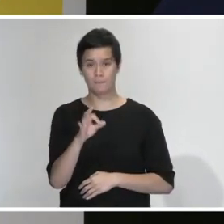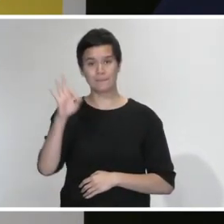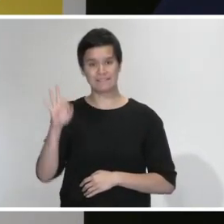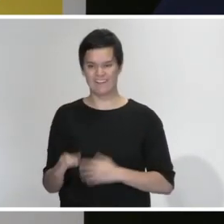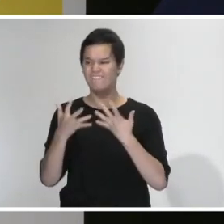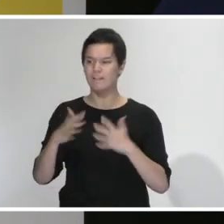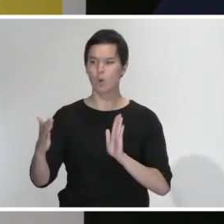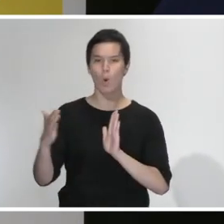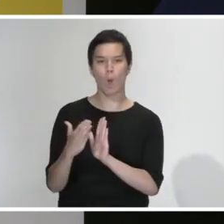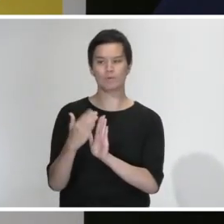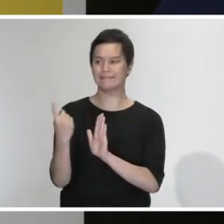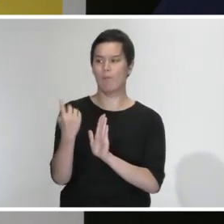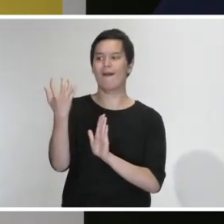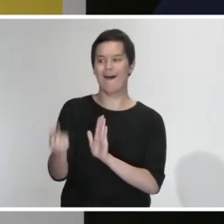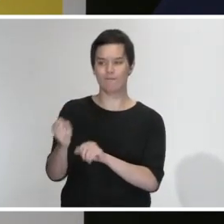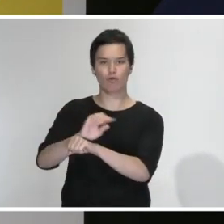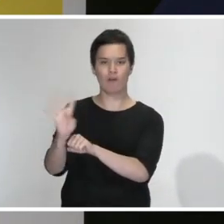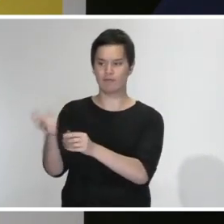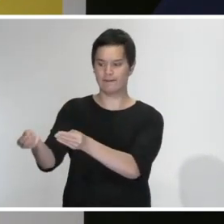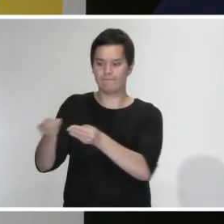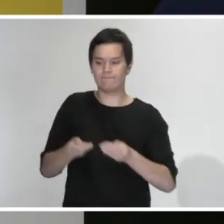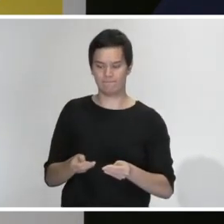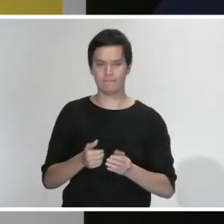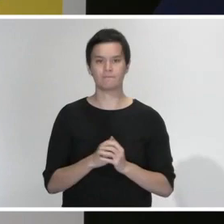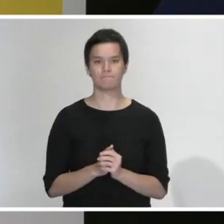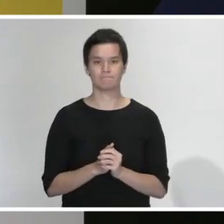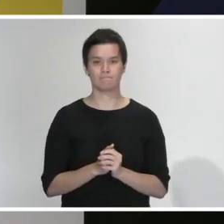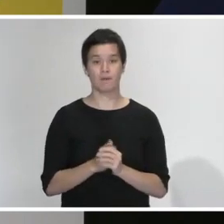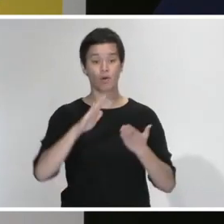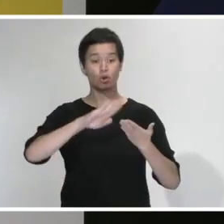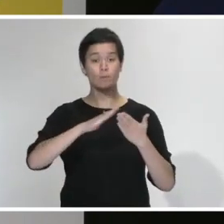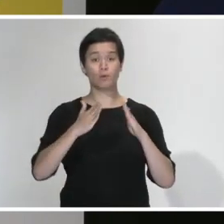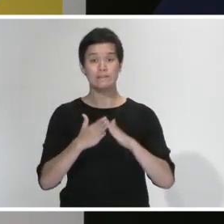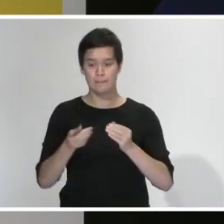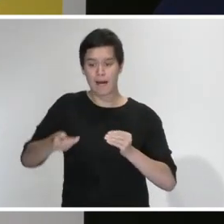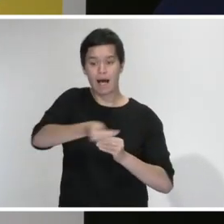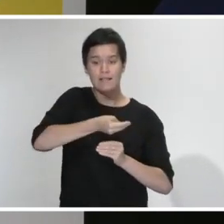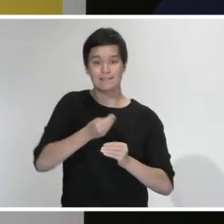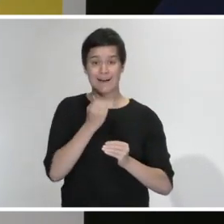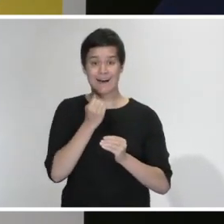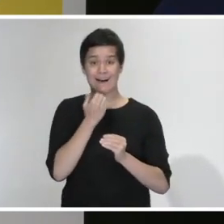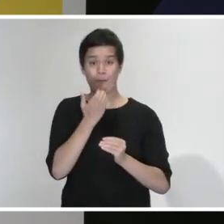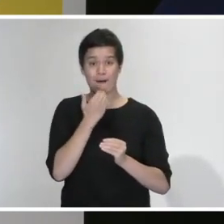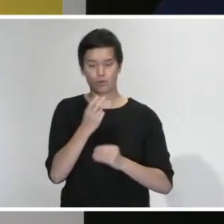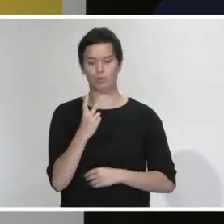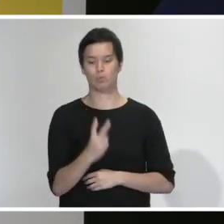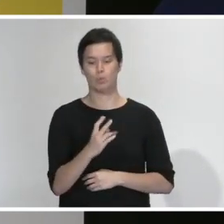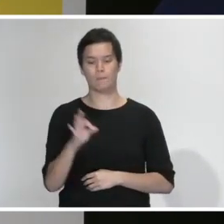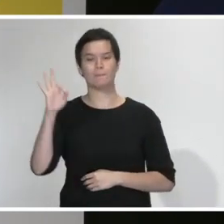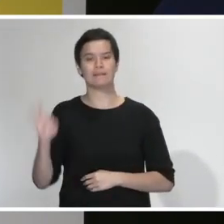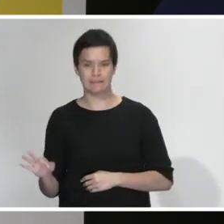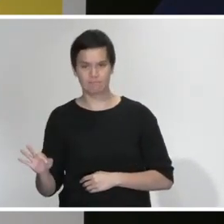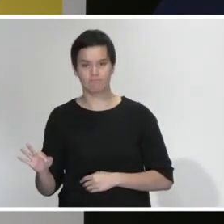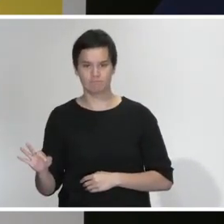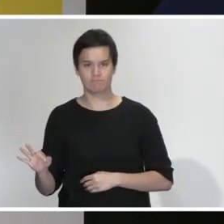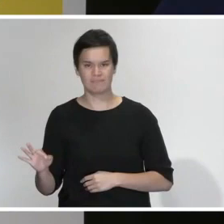existing cases and we have confirmed community transmission at 2%. The balance we continue to investigate to get to the